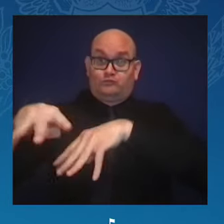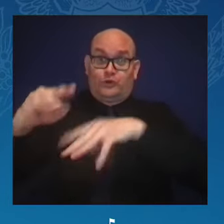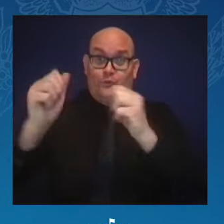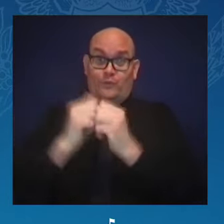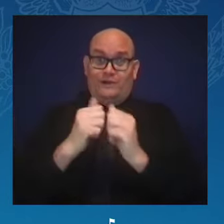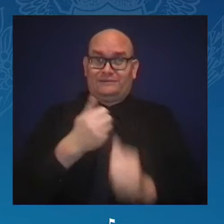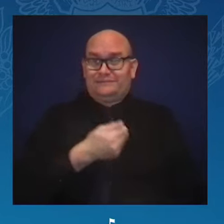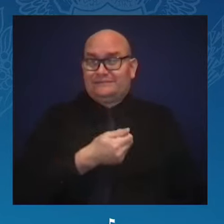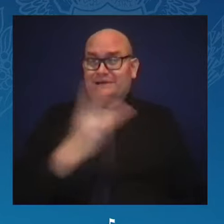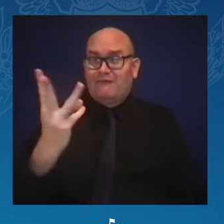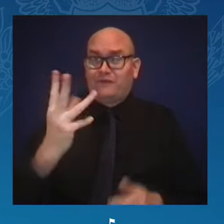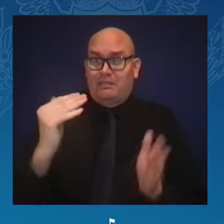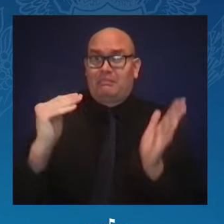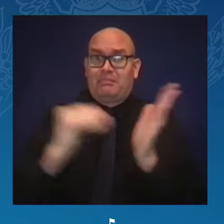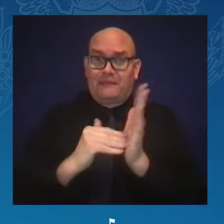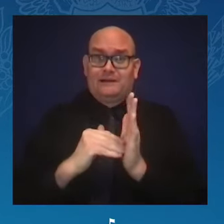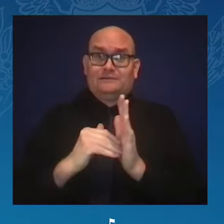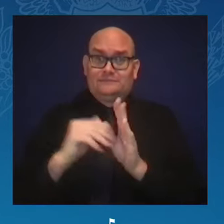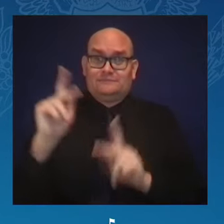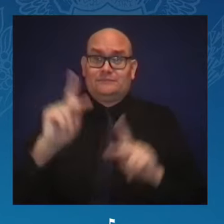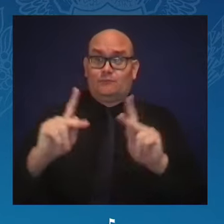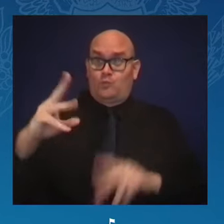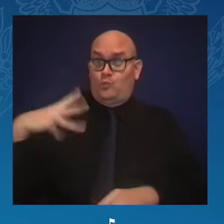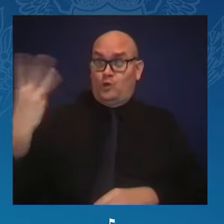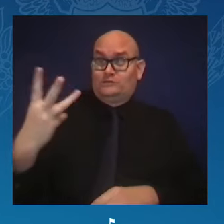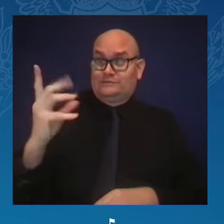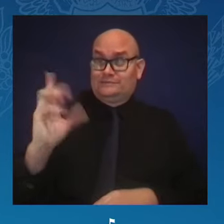to demand the right for women to vote.